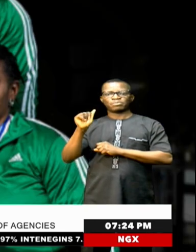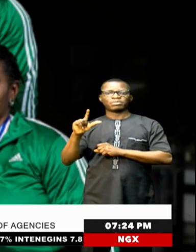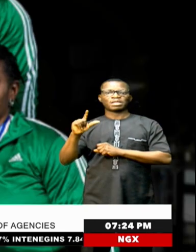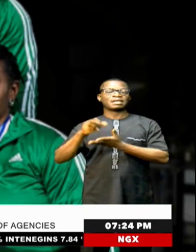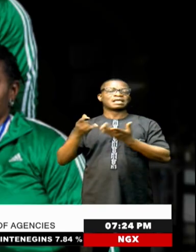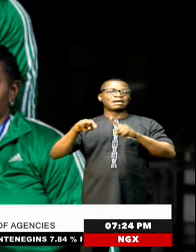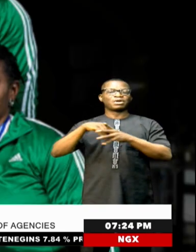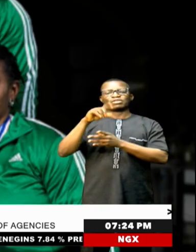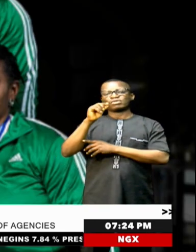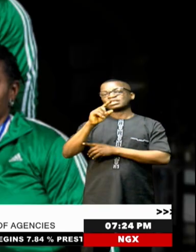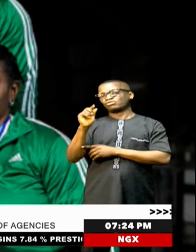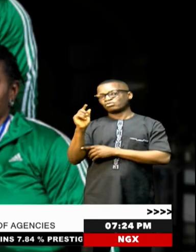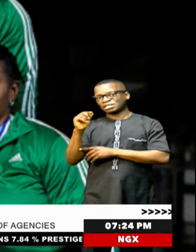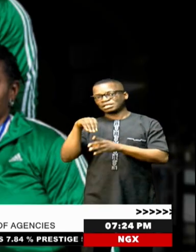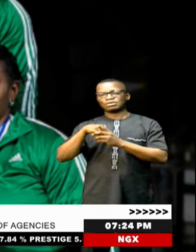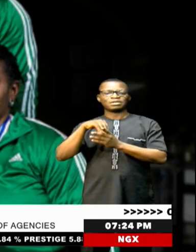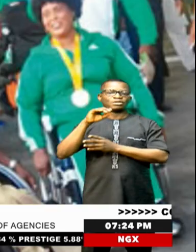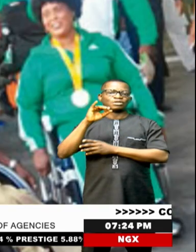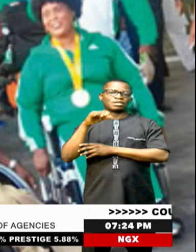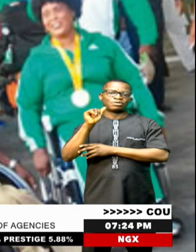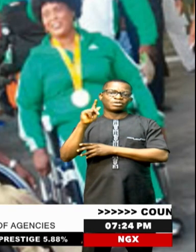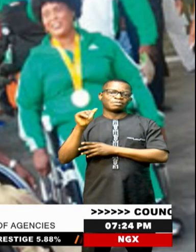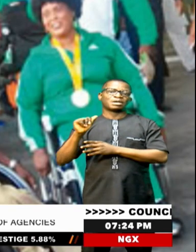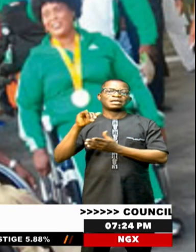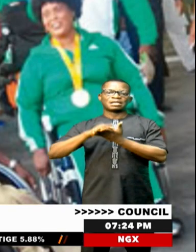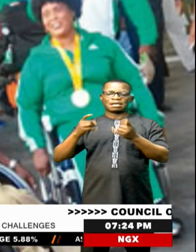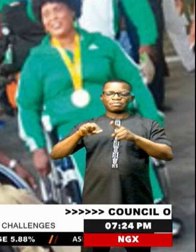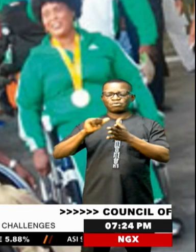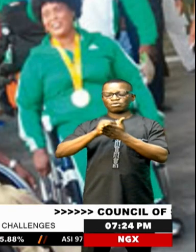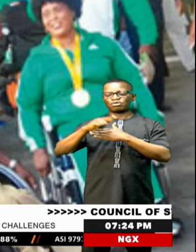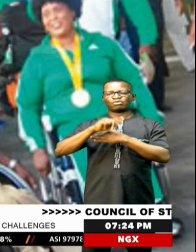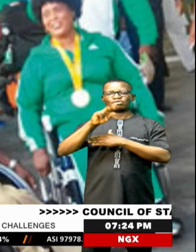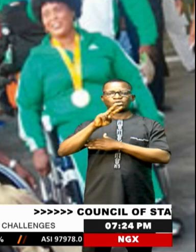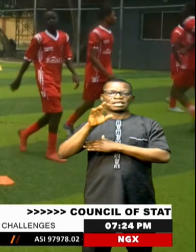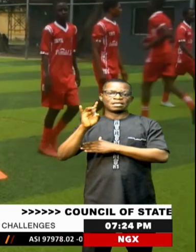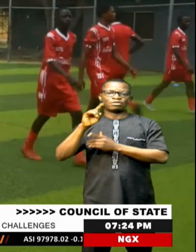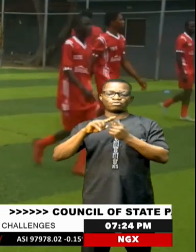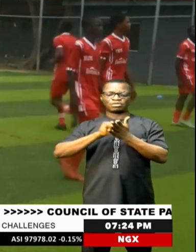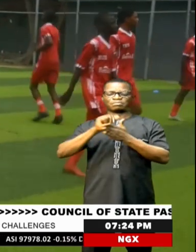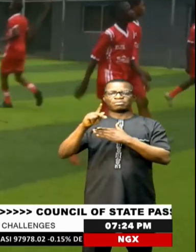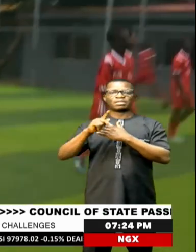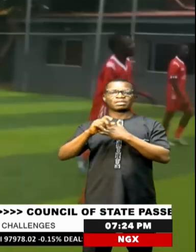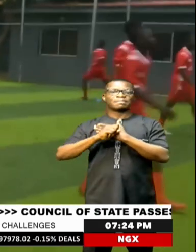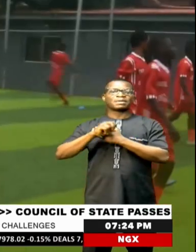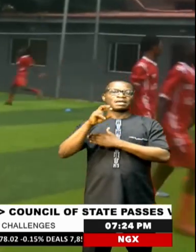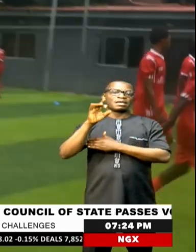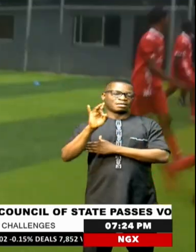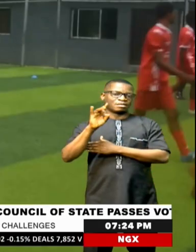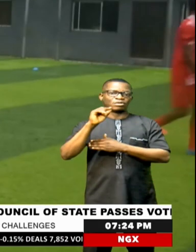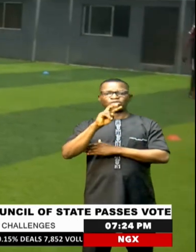Japan in 2020. The Paralympic Games will commence from August 28 to September 8, 2024. 2. Grass-Foot Football Development